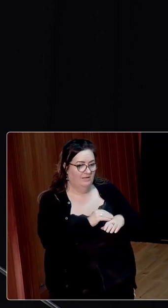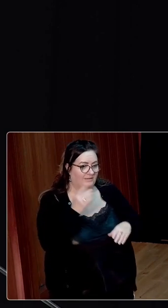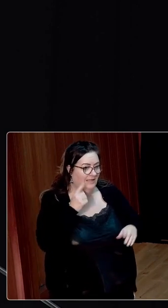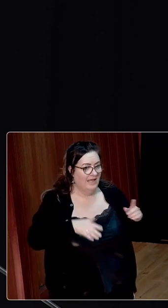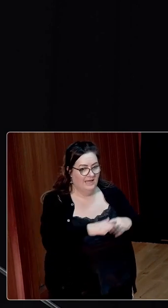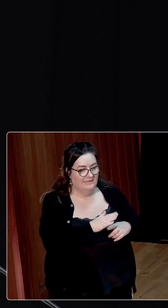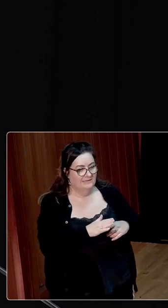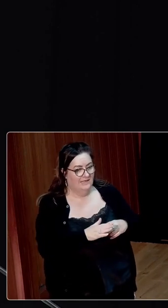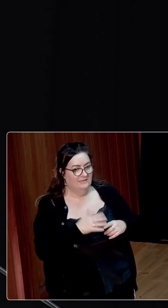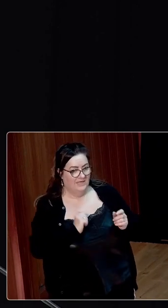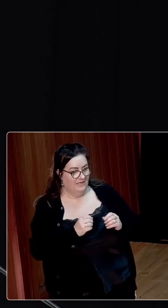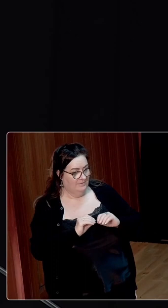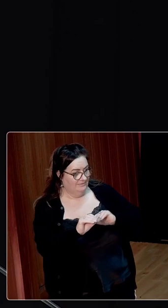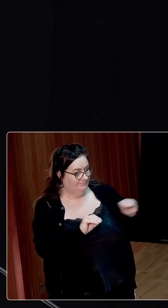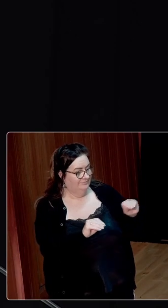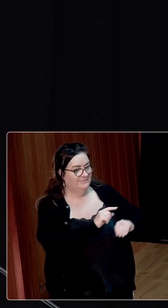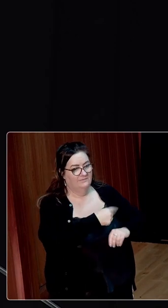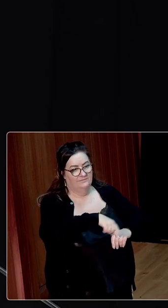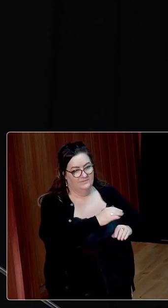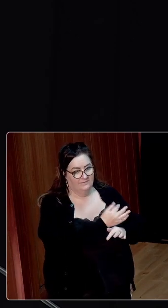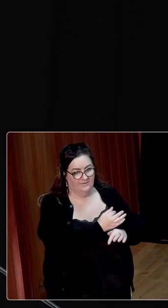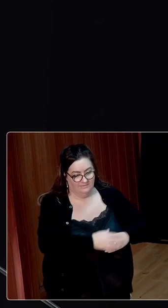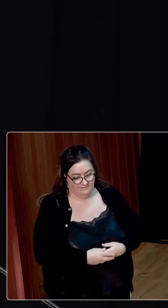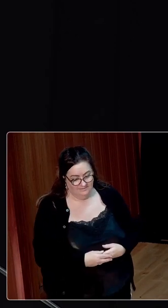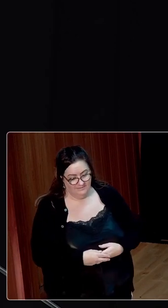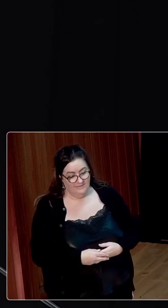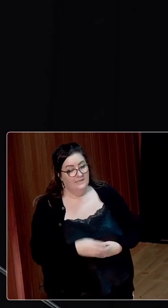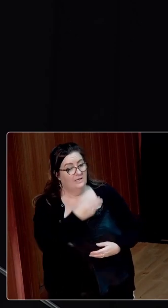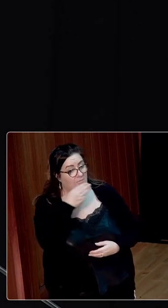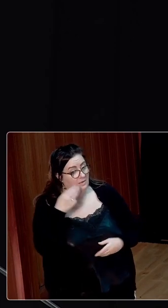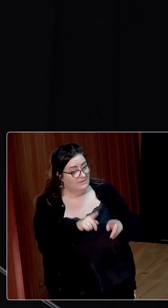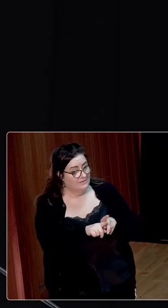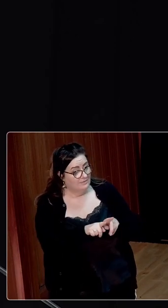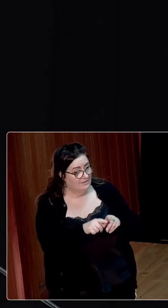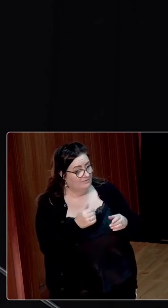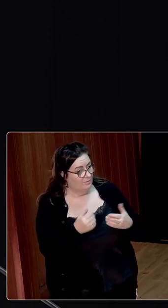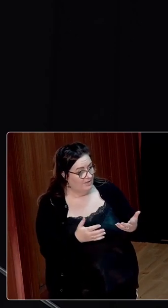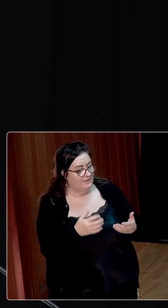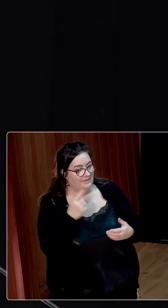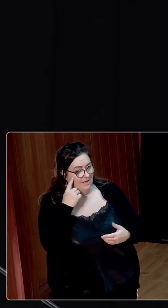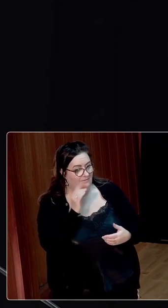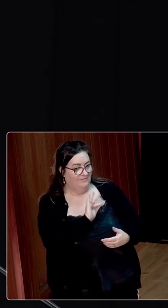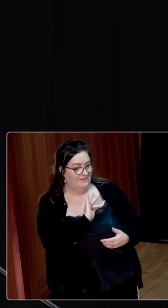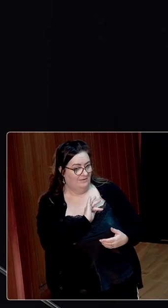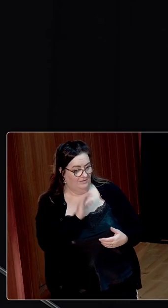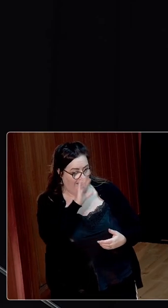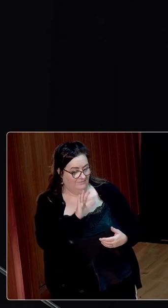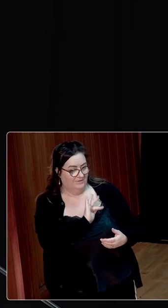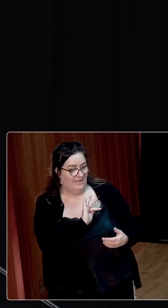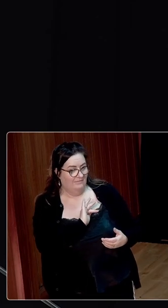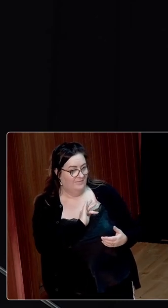redistribution of that land. There were promises also to reassert the notion of self-sufficiency